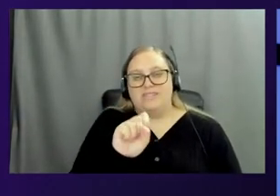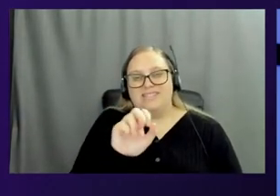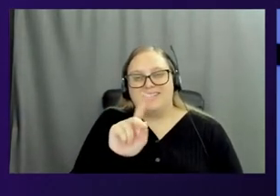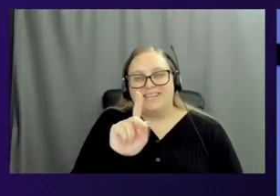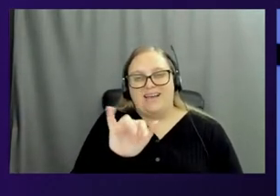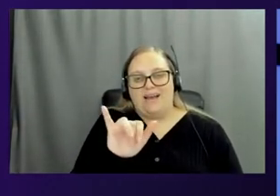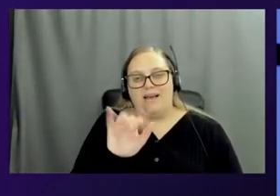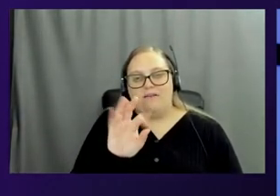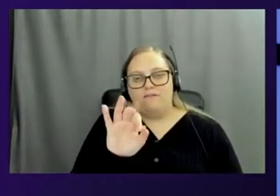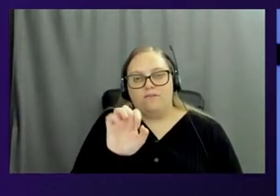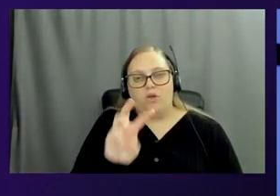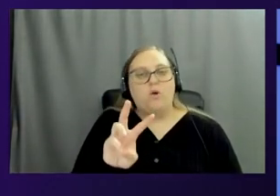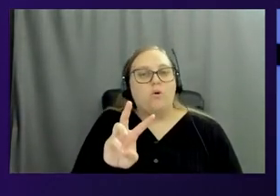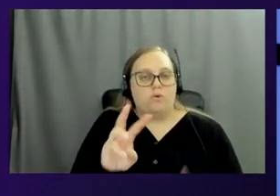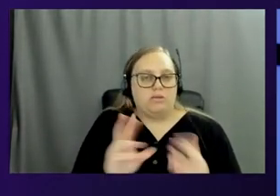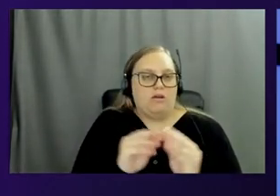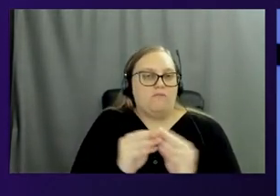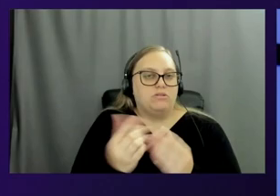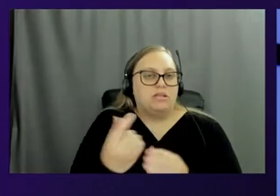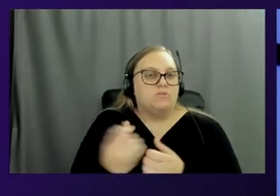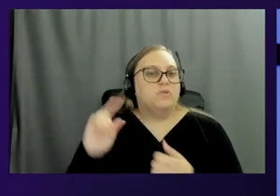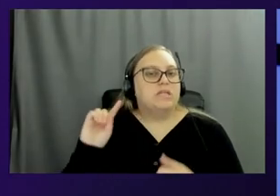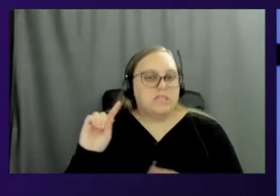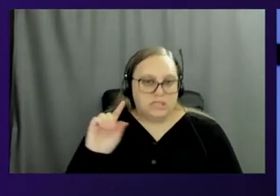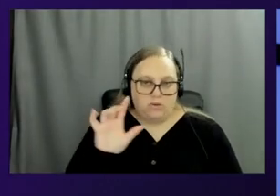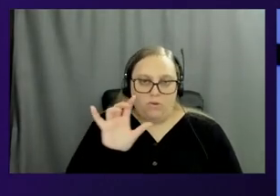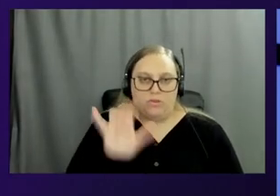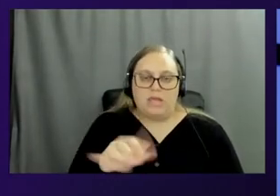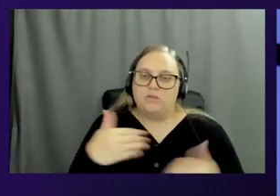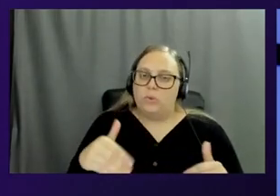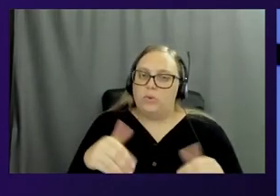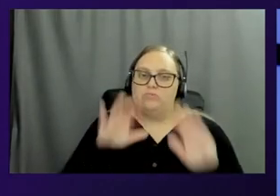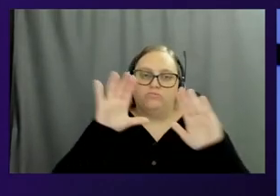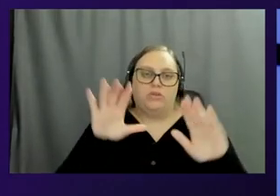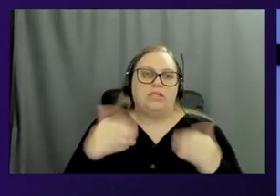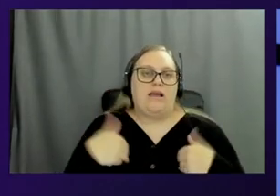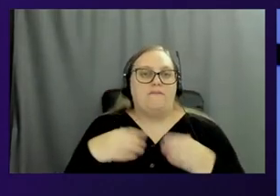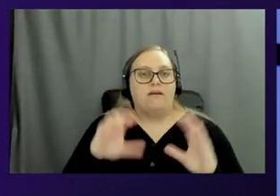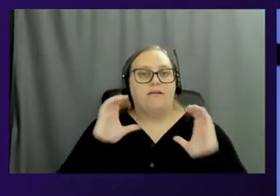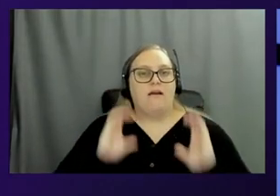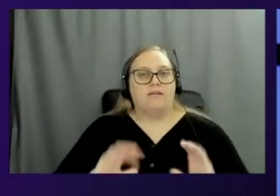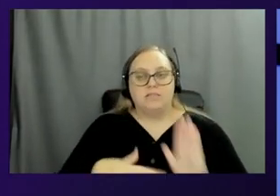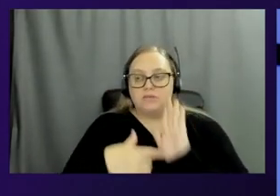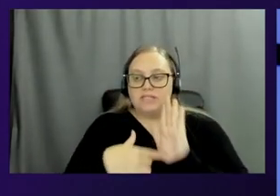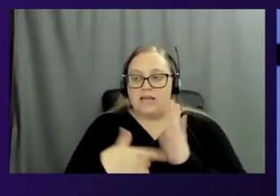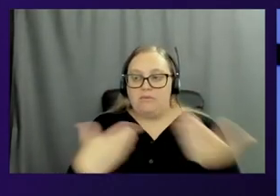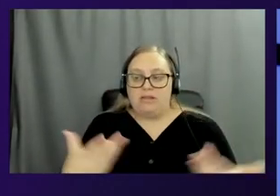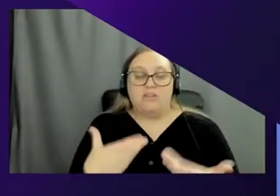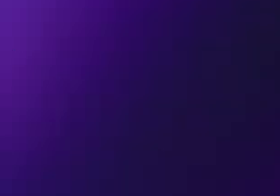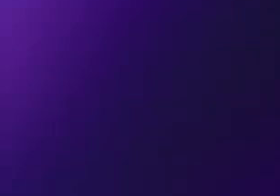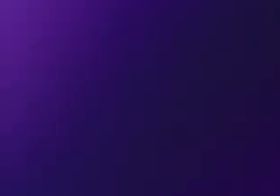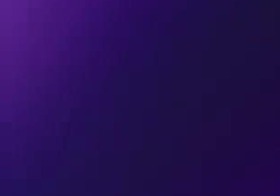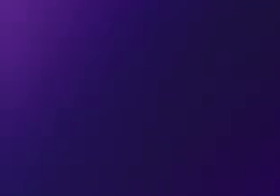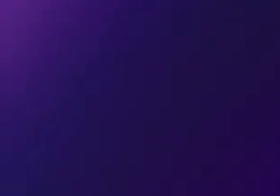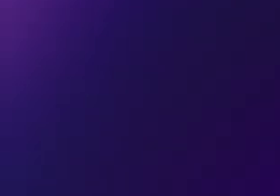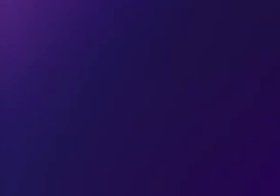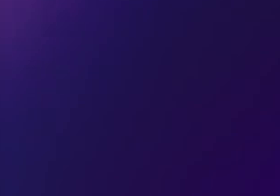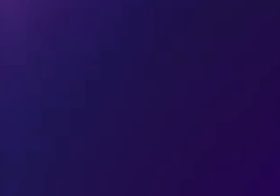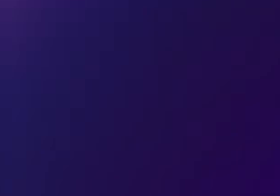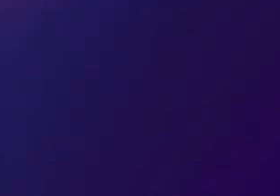take it to that, and it's great to get a customer example here on Confidential Compute and on the Nitro system. Absolutely.